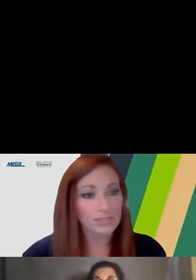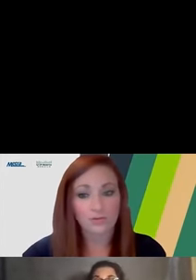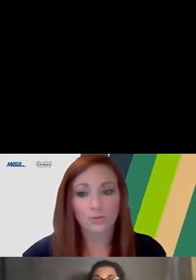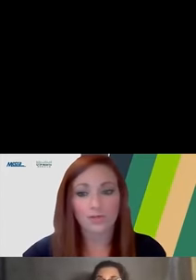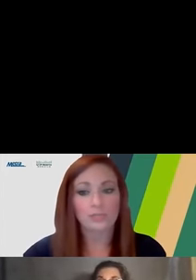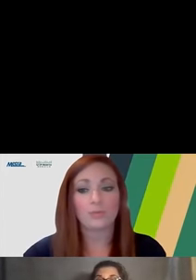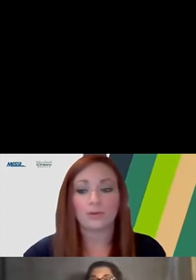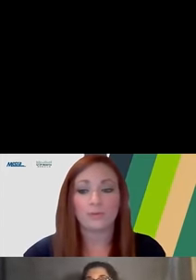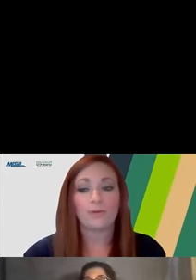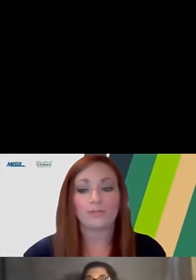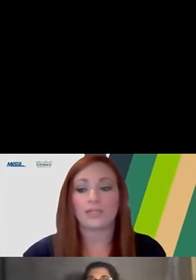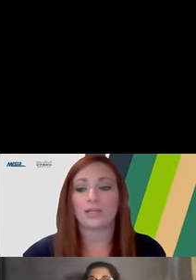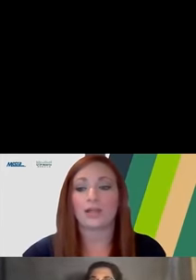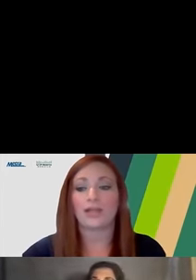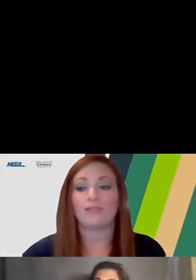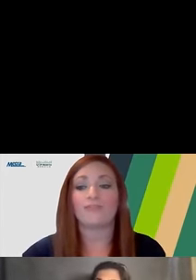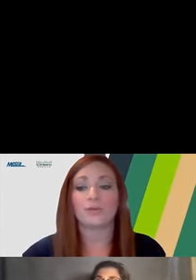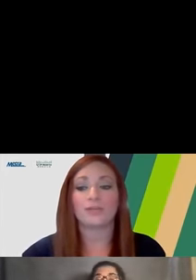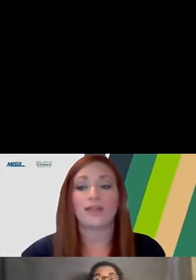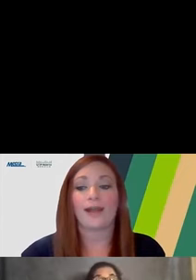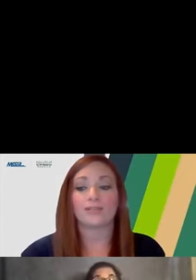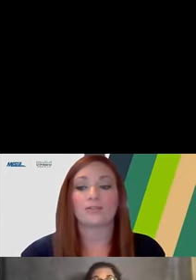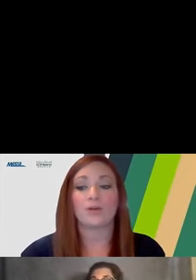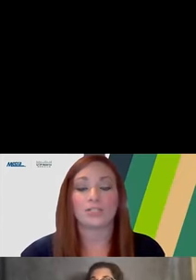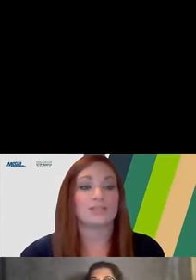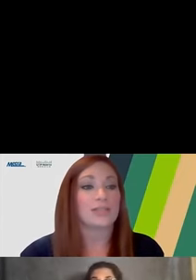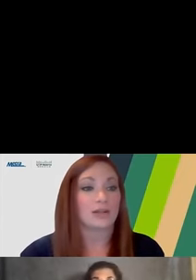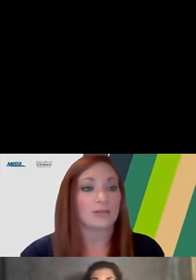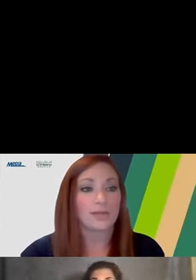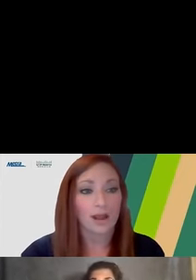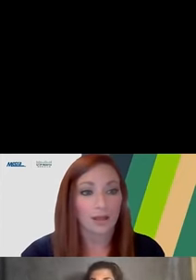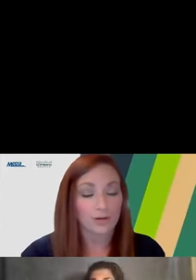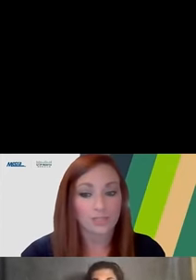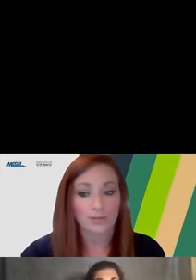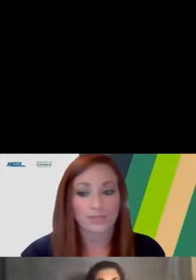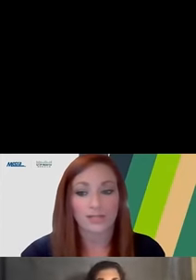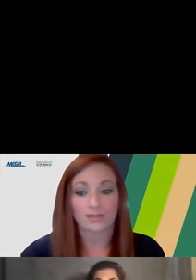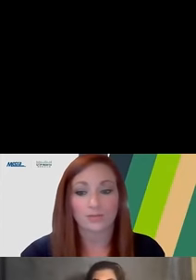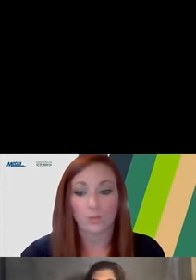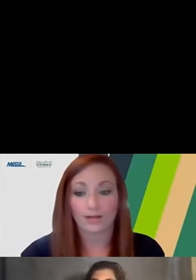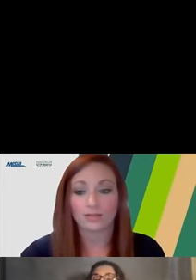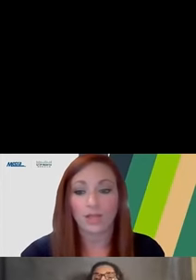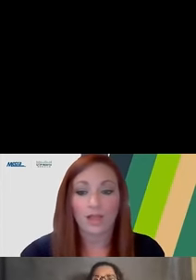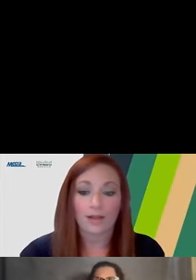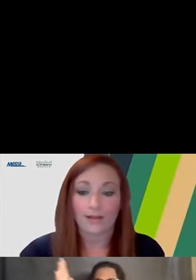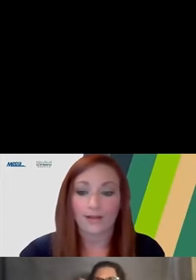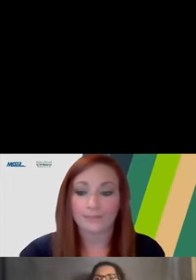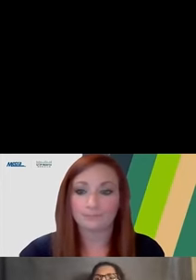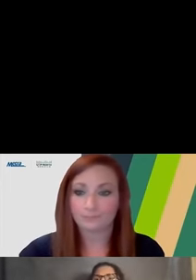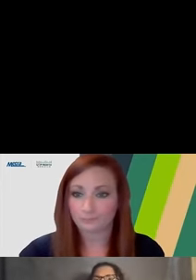if we don't address it, no worries. We will be posting a frequently asked questions document on the project's website as well.